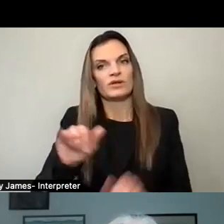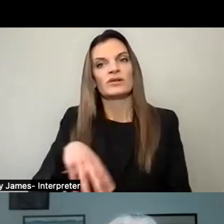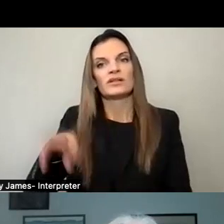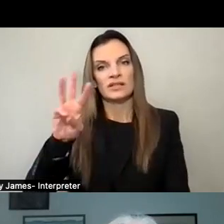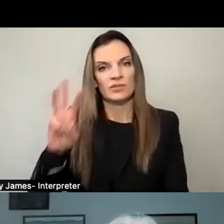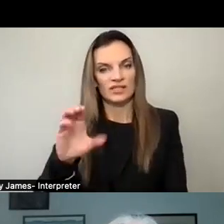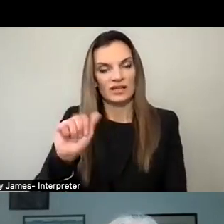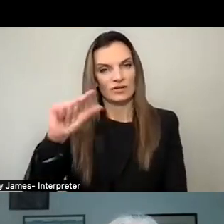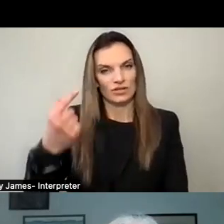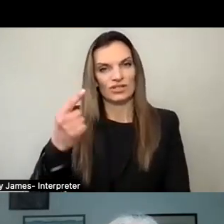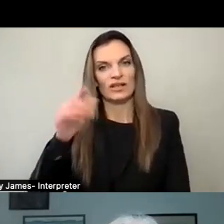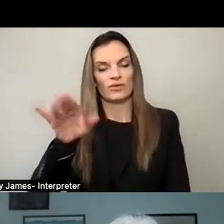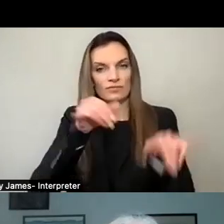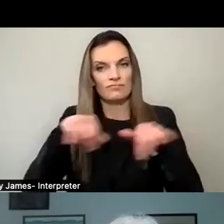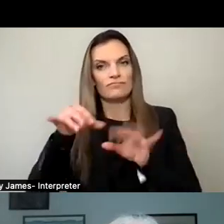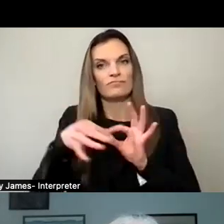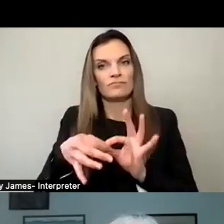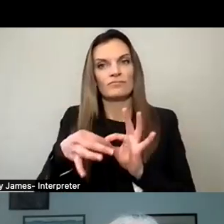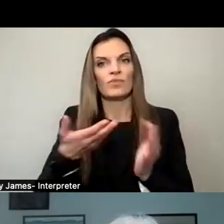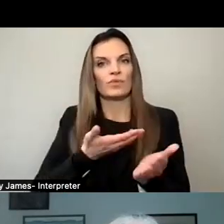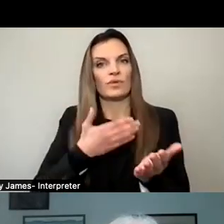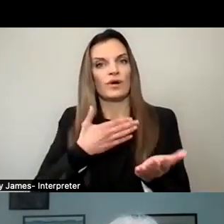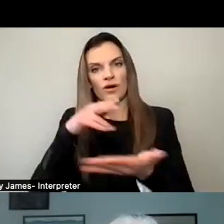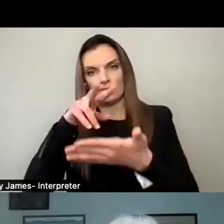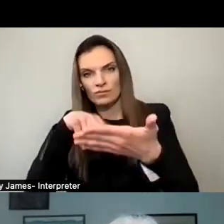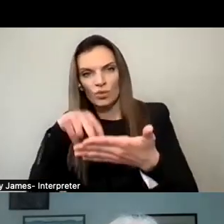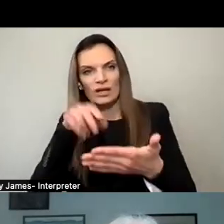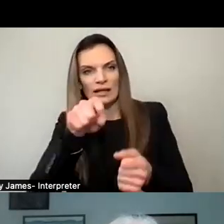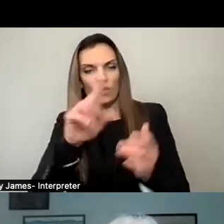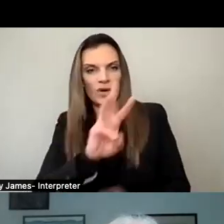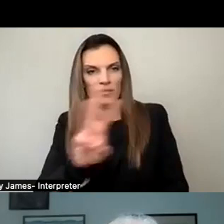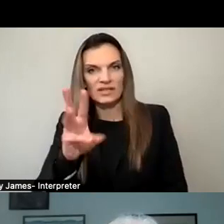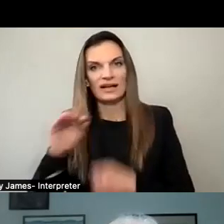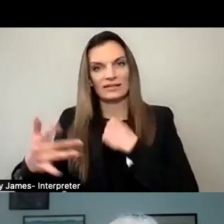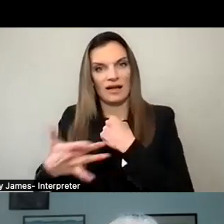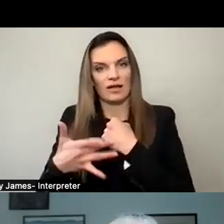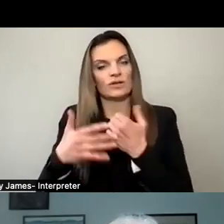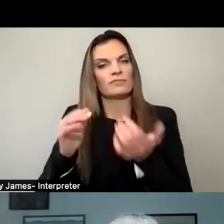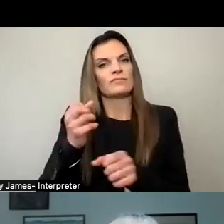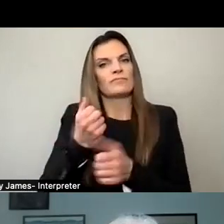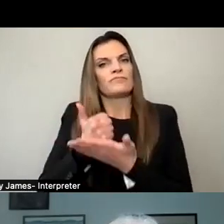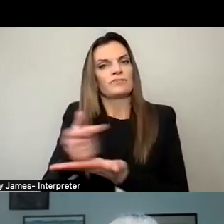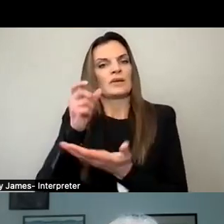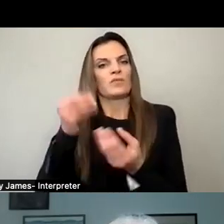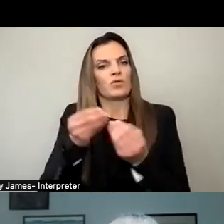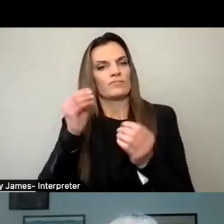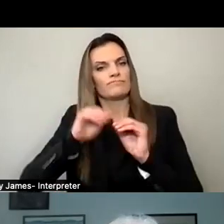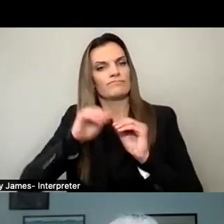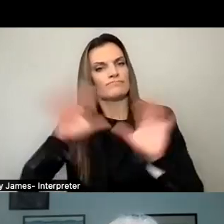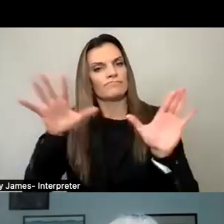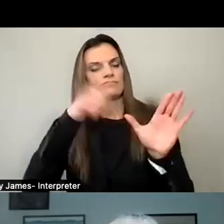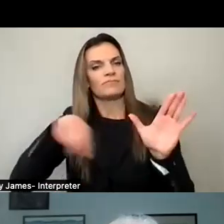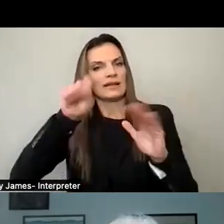standards for readability on our websites and using technology to make our messages easier and more transparent for our public.